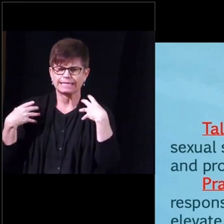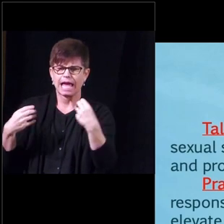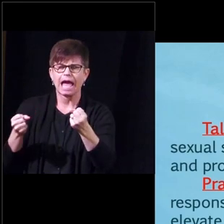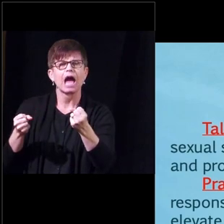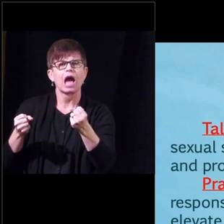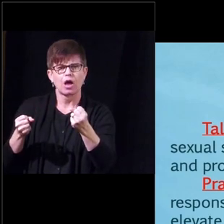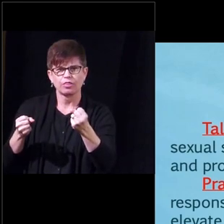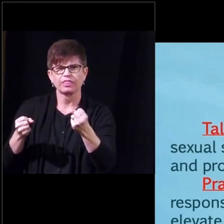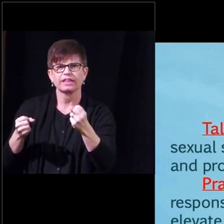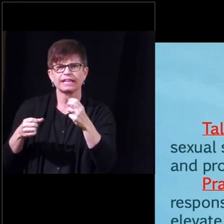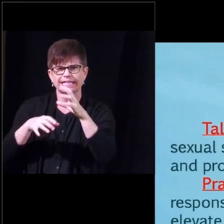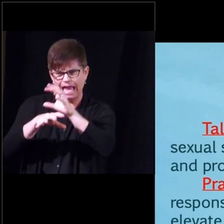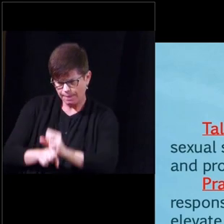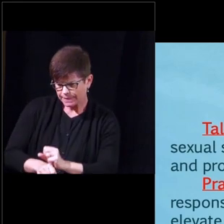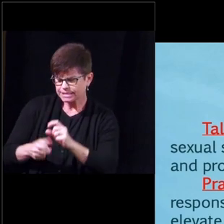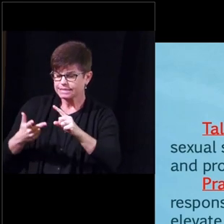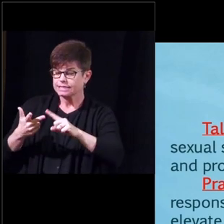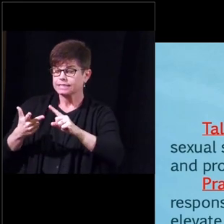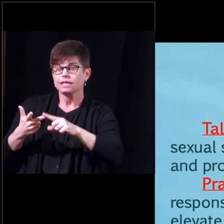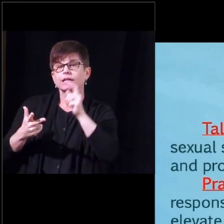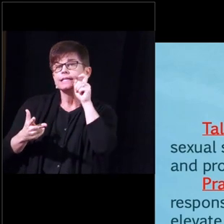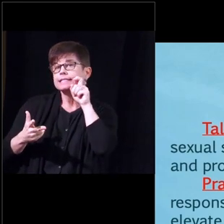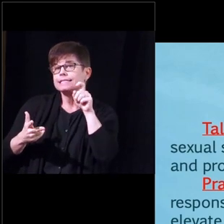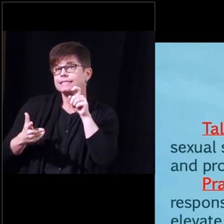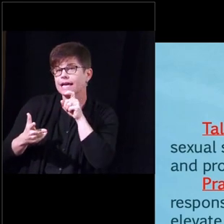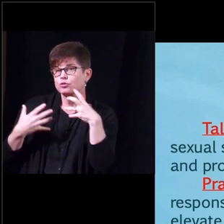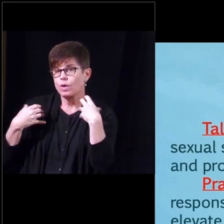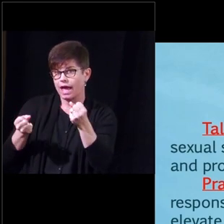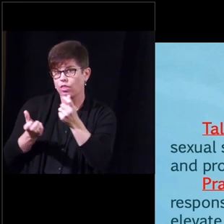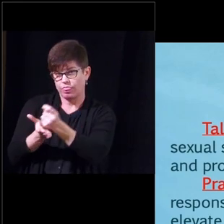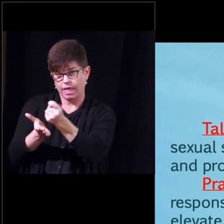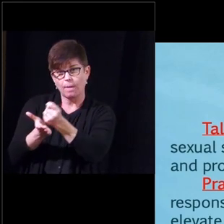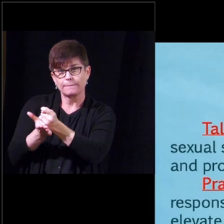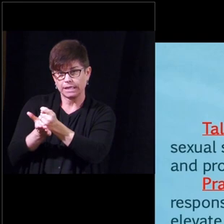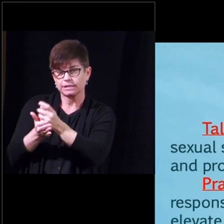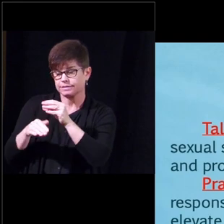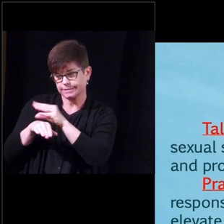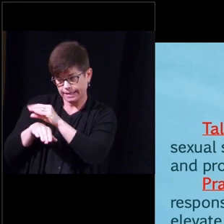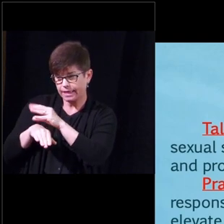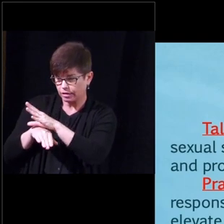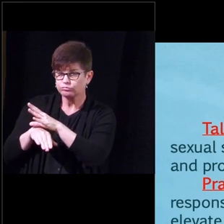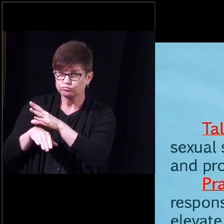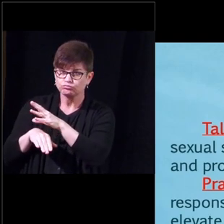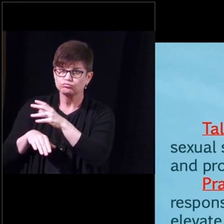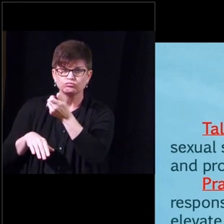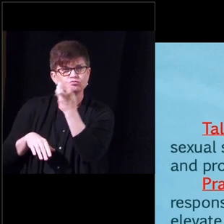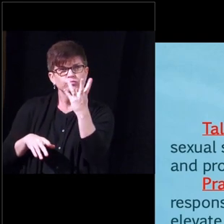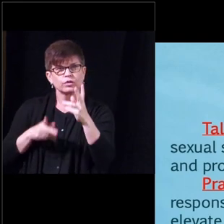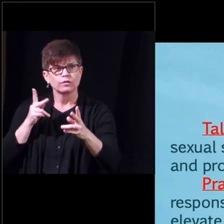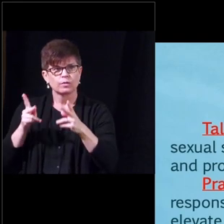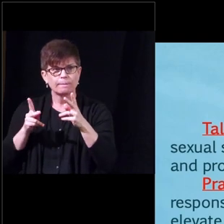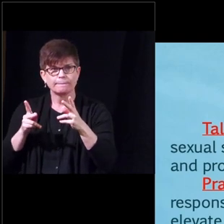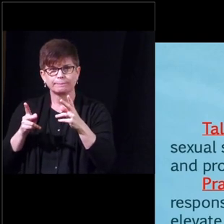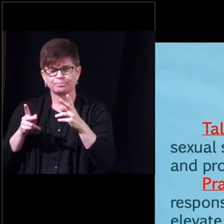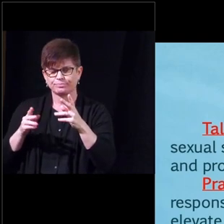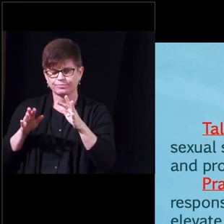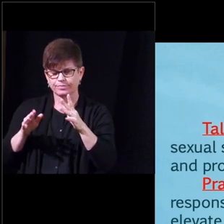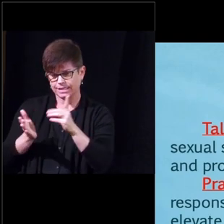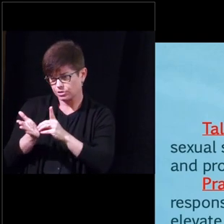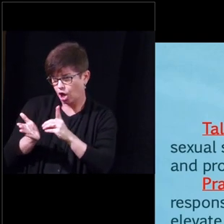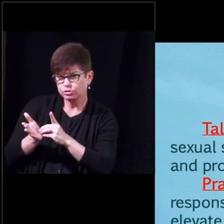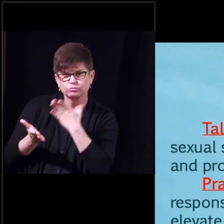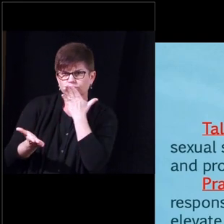seek counseling with a sexual health therapist uh there there are a number of them that are around that are very good uh